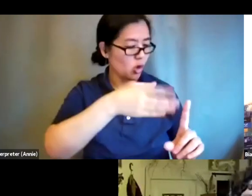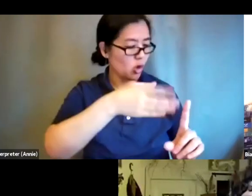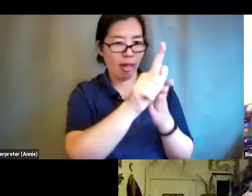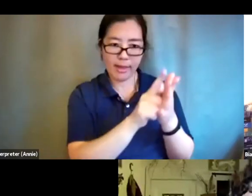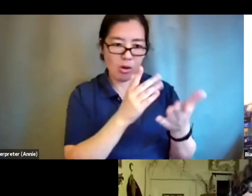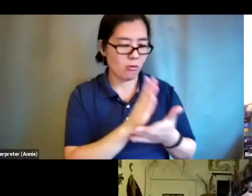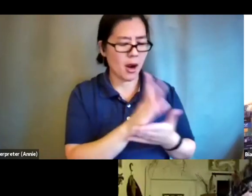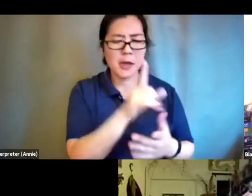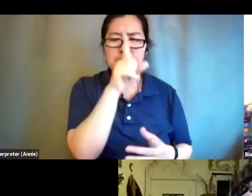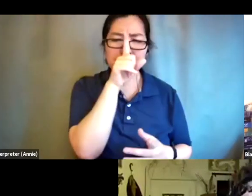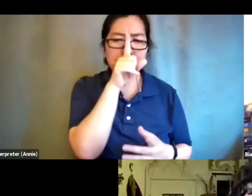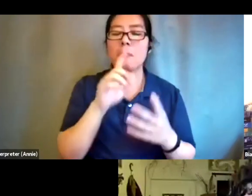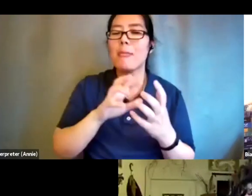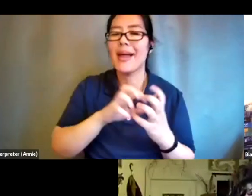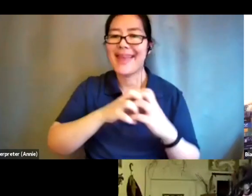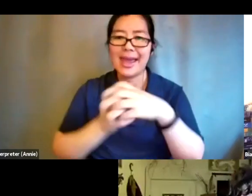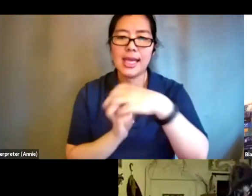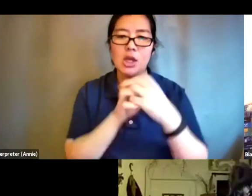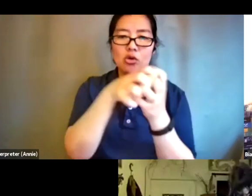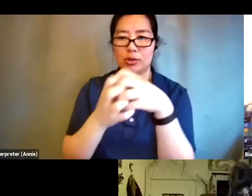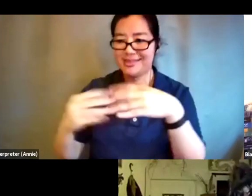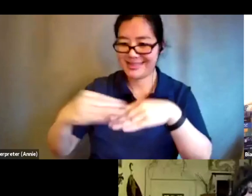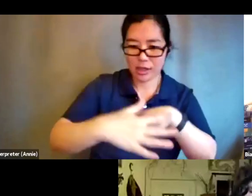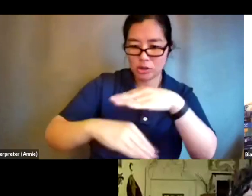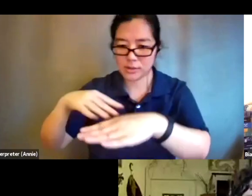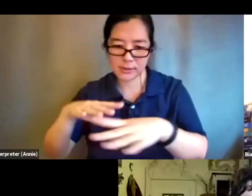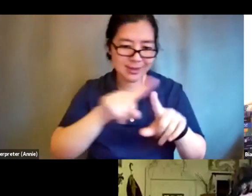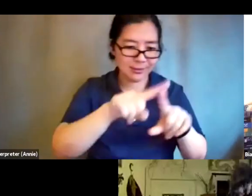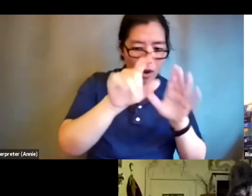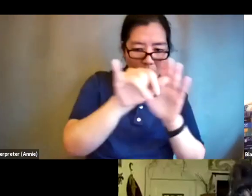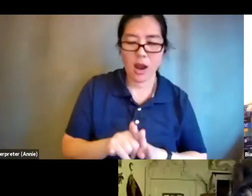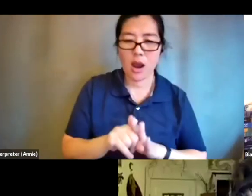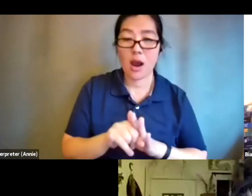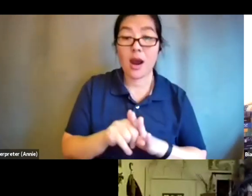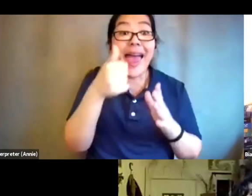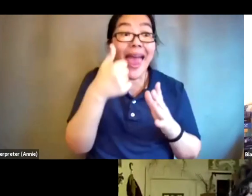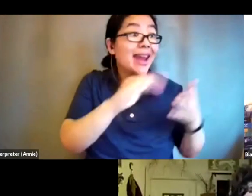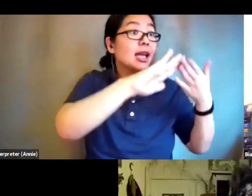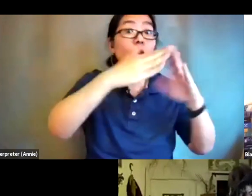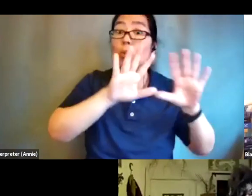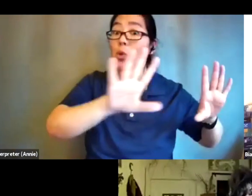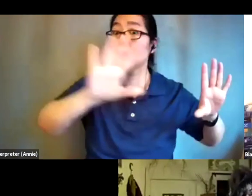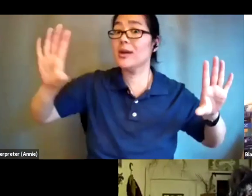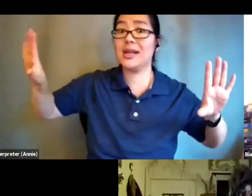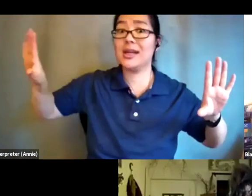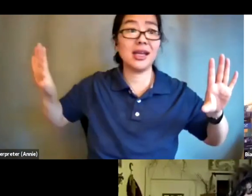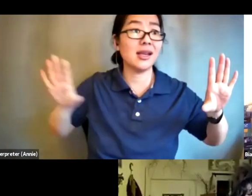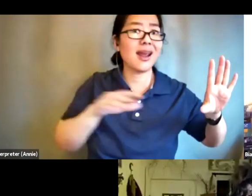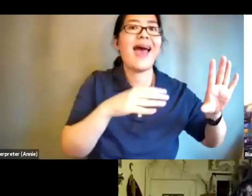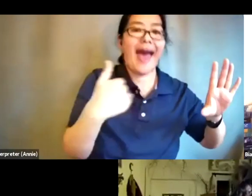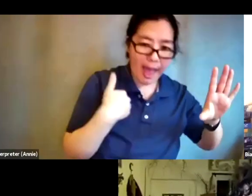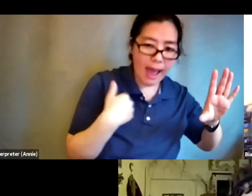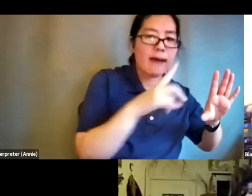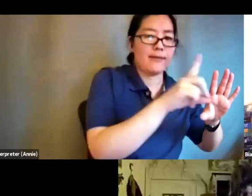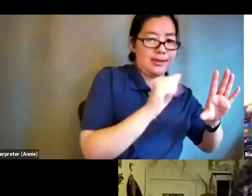looking more at the intersections and the reality that in any community there are disabled people and in disabled community there